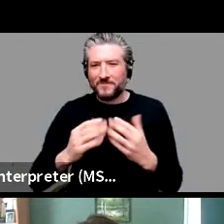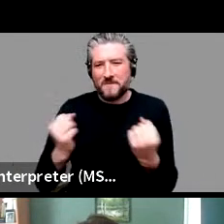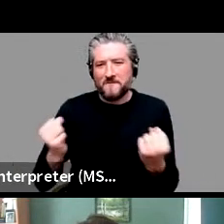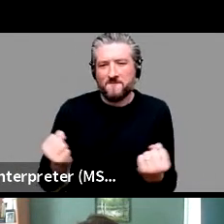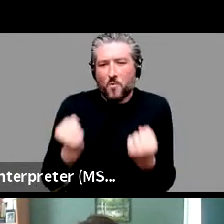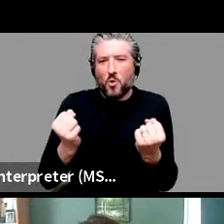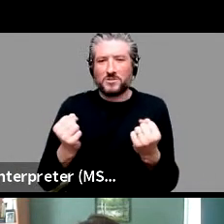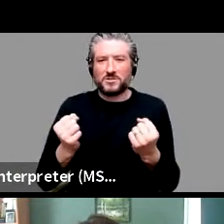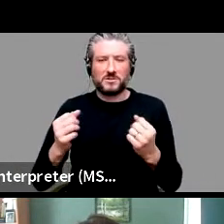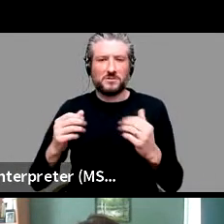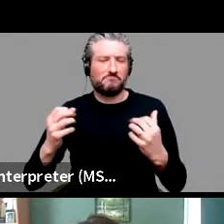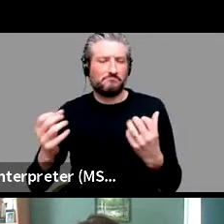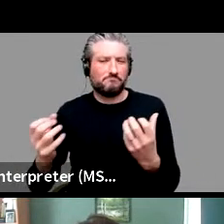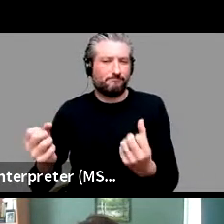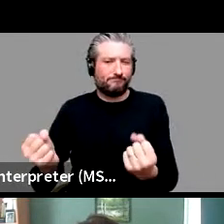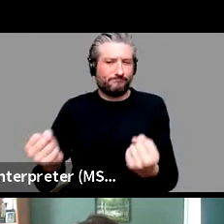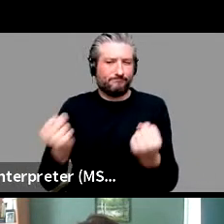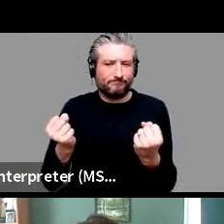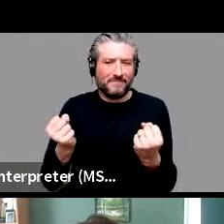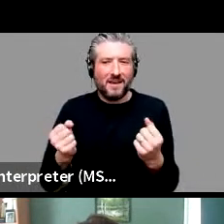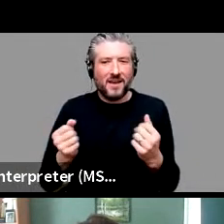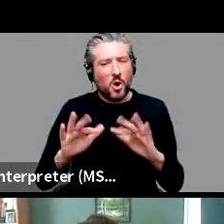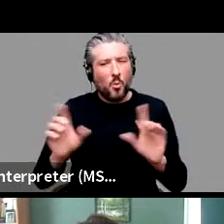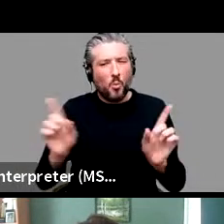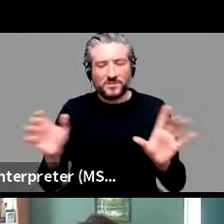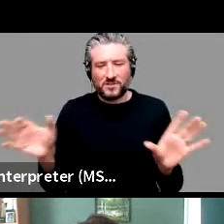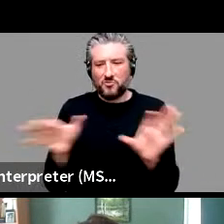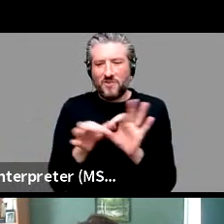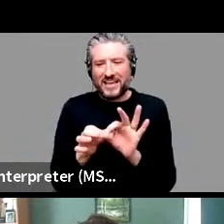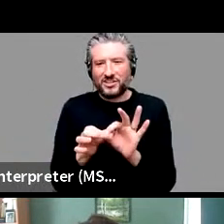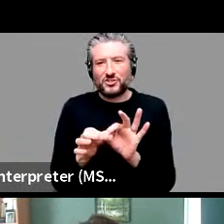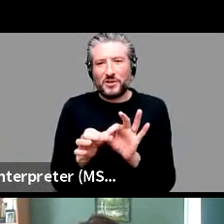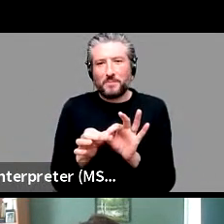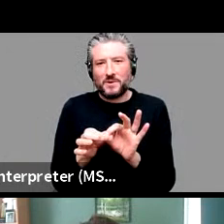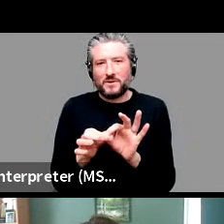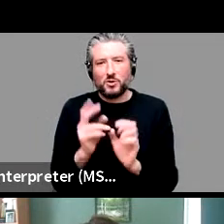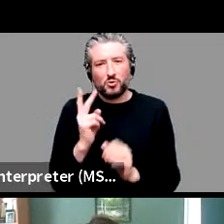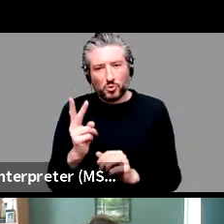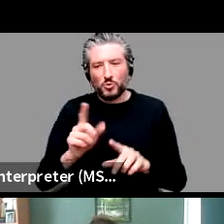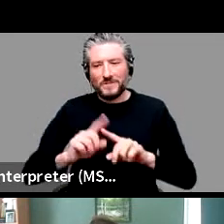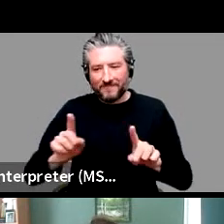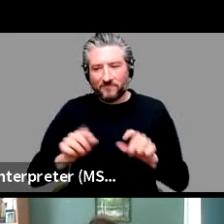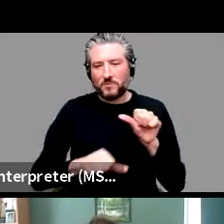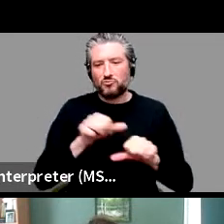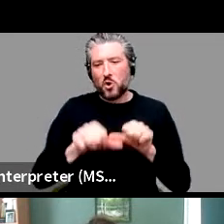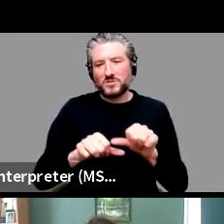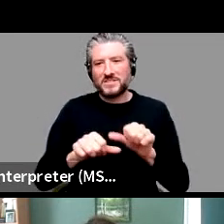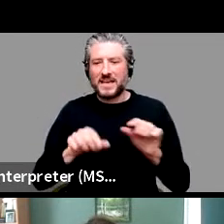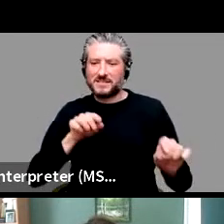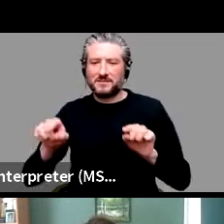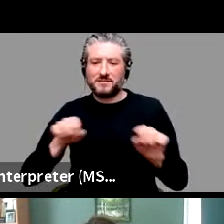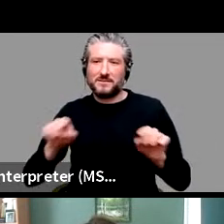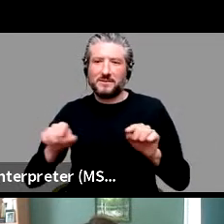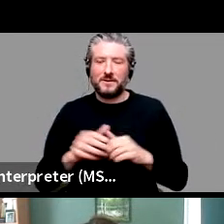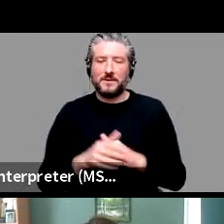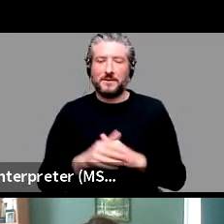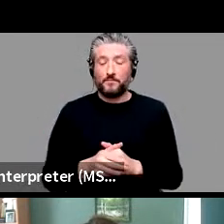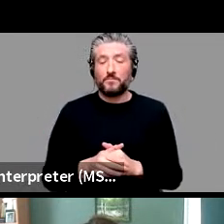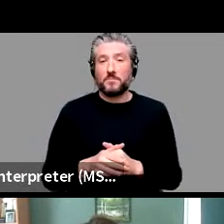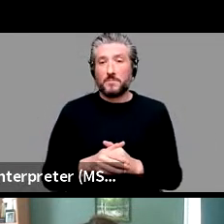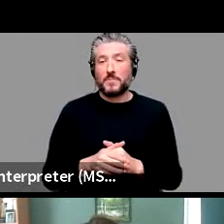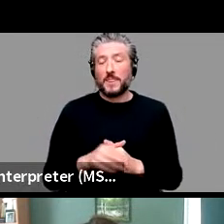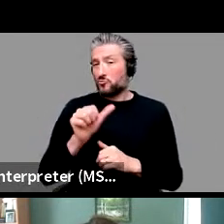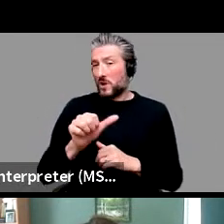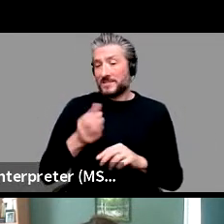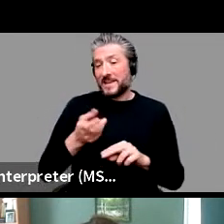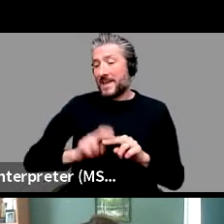were on the relationship between those two processes. Yeah, exactly. So, so if there's no better way to express that particular